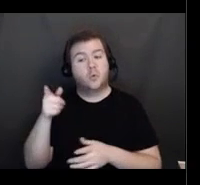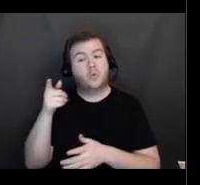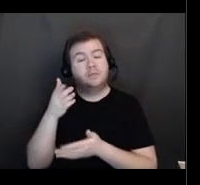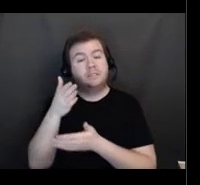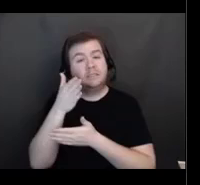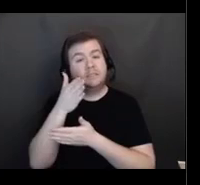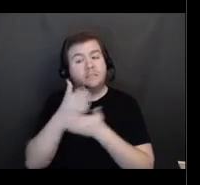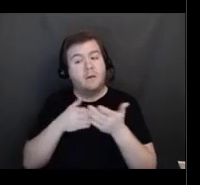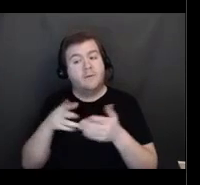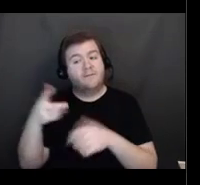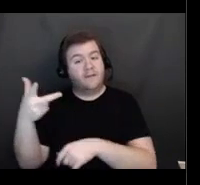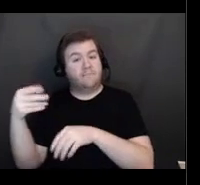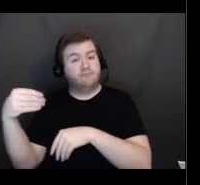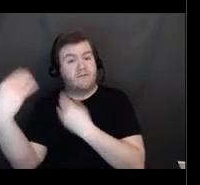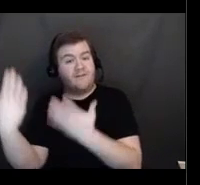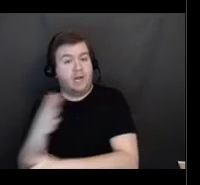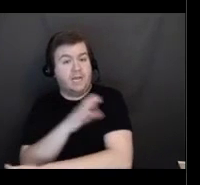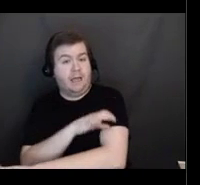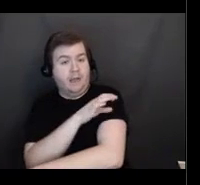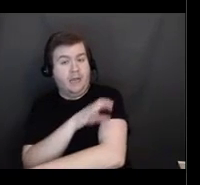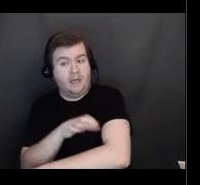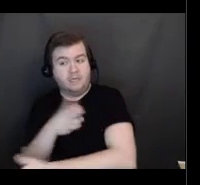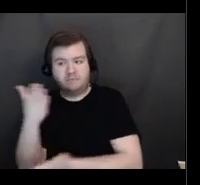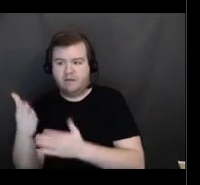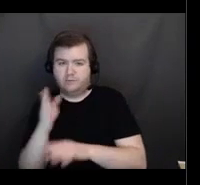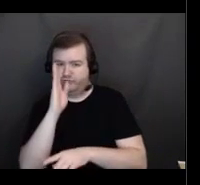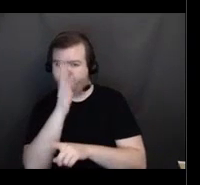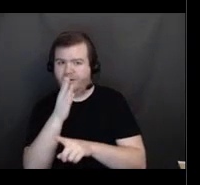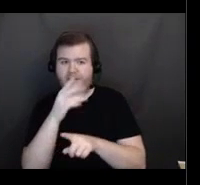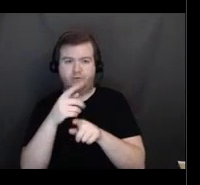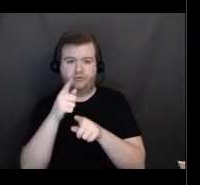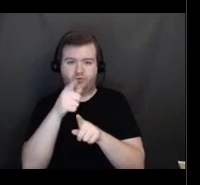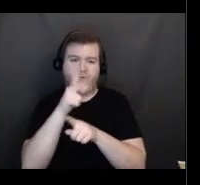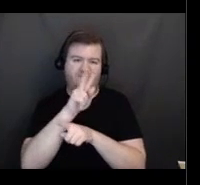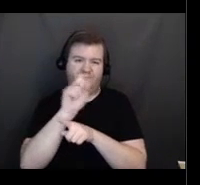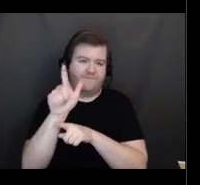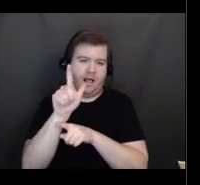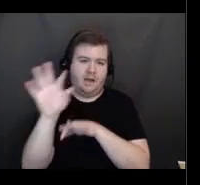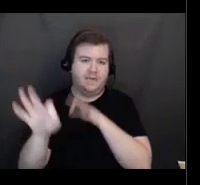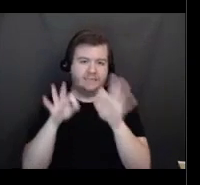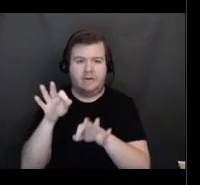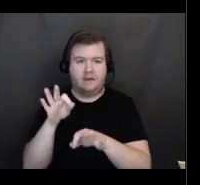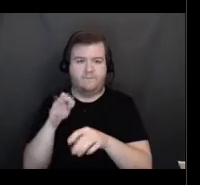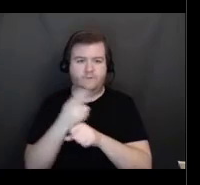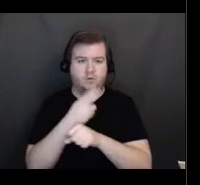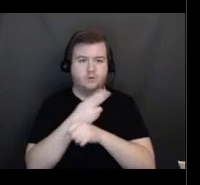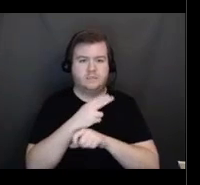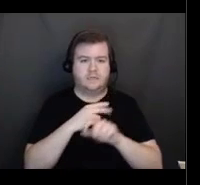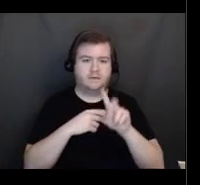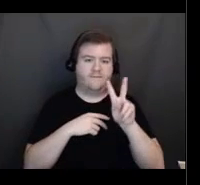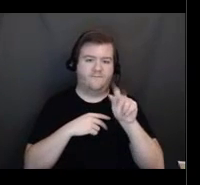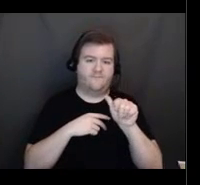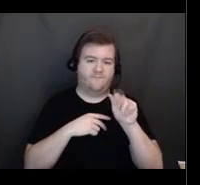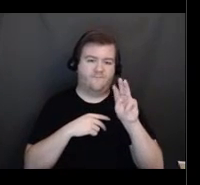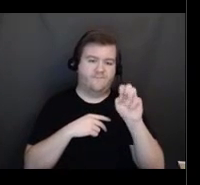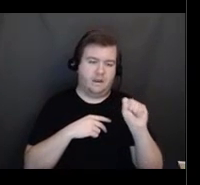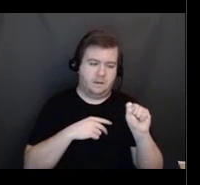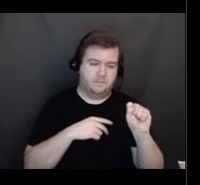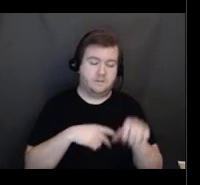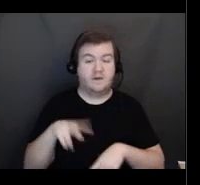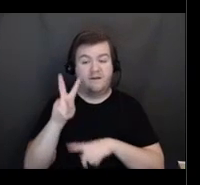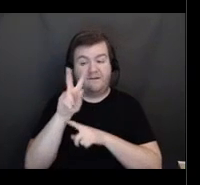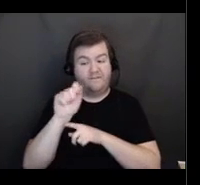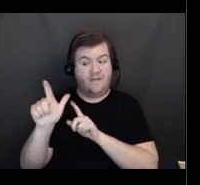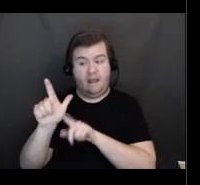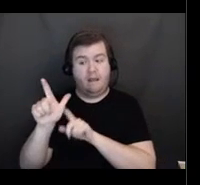this phone number to schedule those appointments. The VAL is available seven days a week for scheduling and they